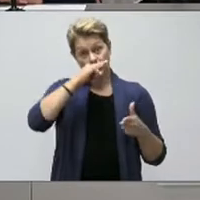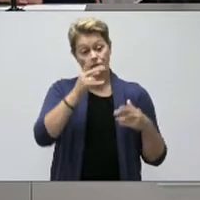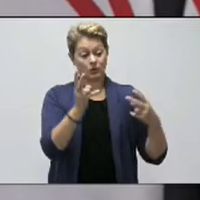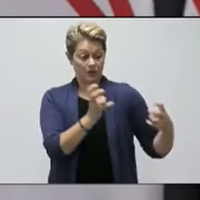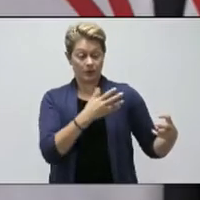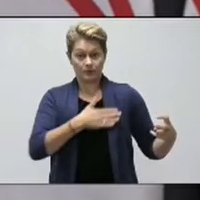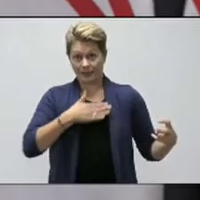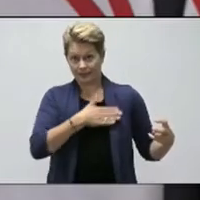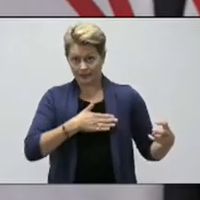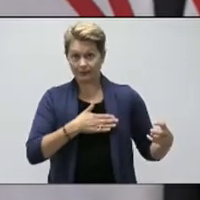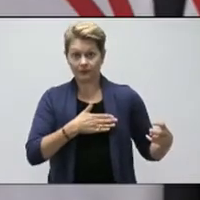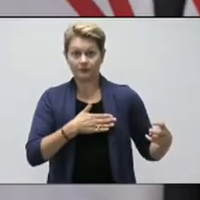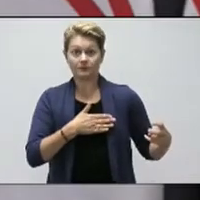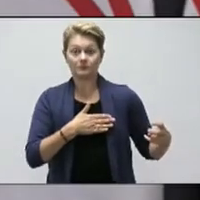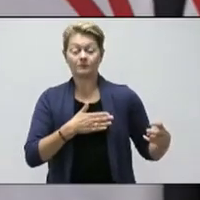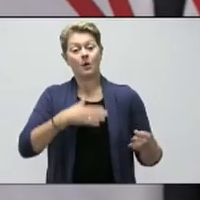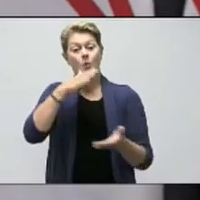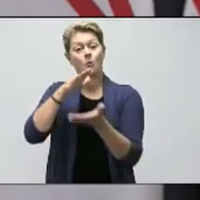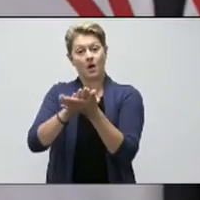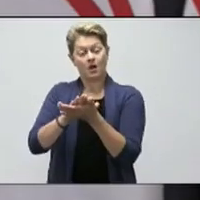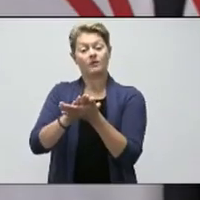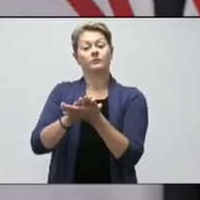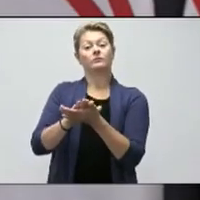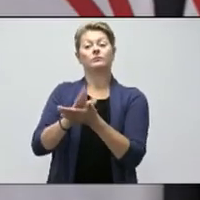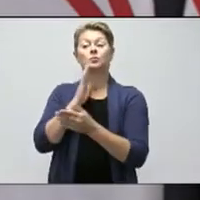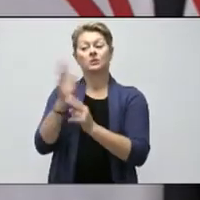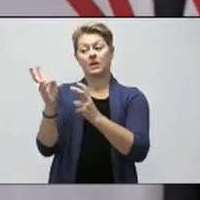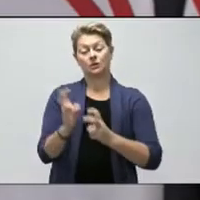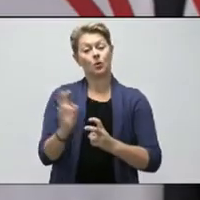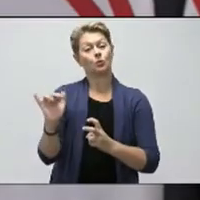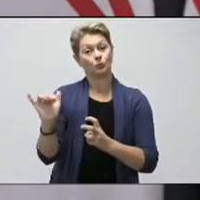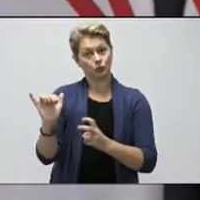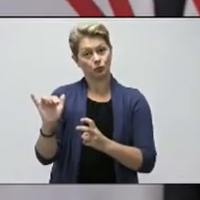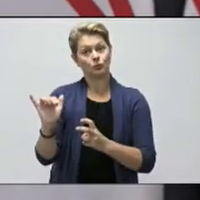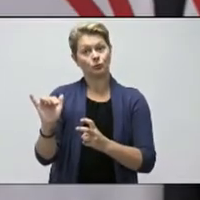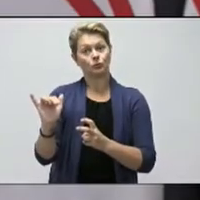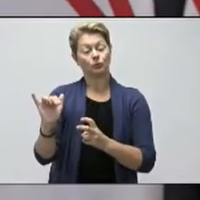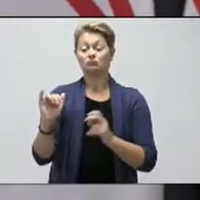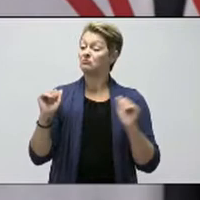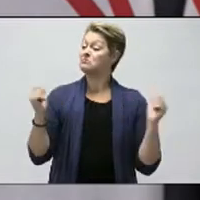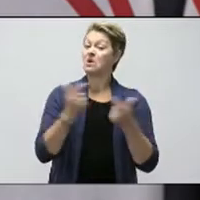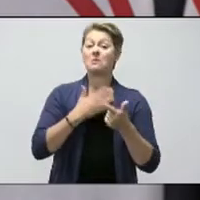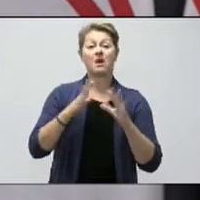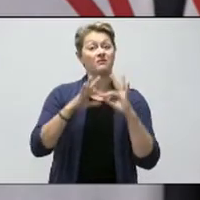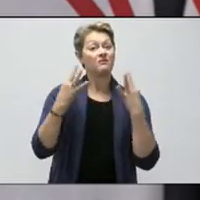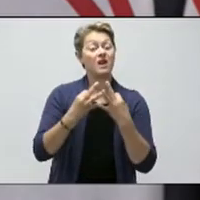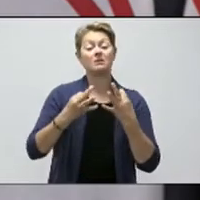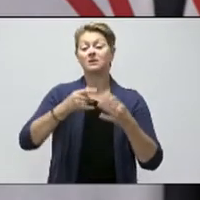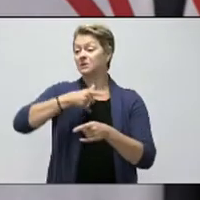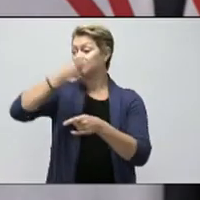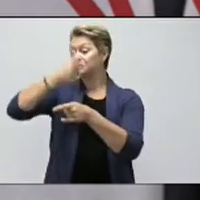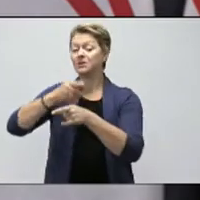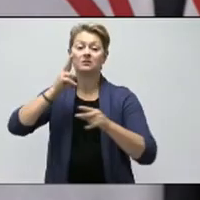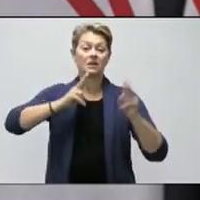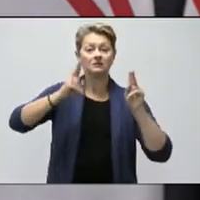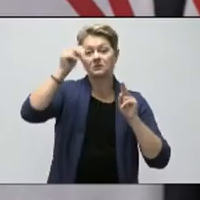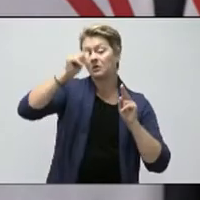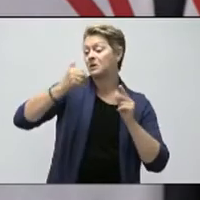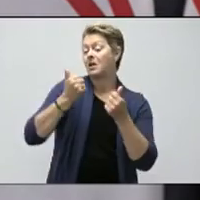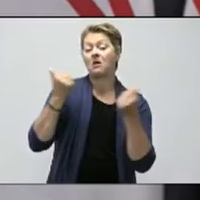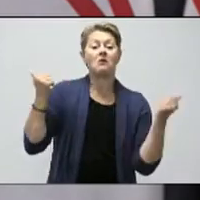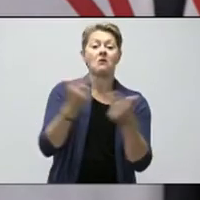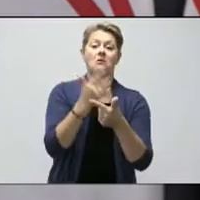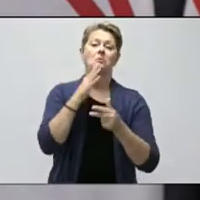on their devices and my wife to download it on hers and all my extended family to download it as well. Well, I